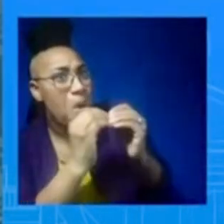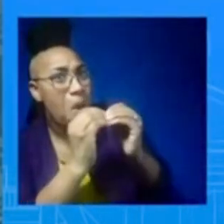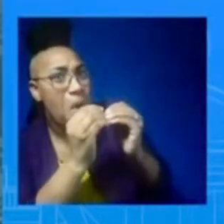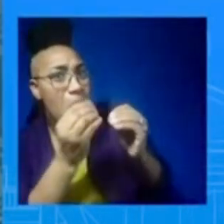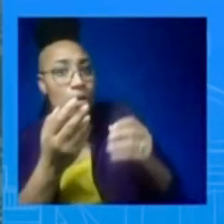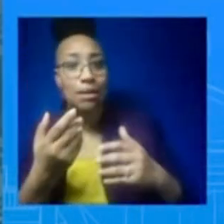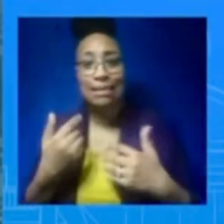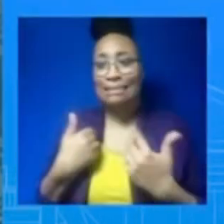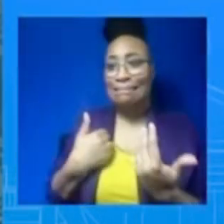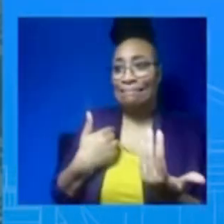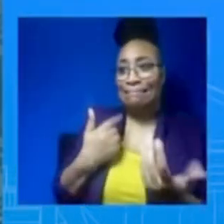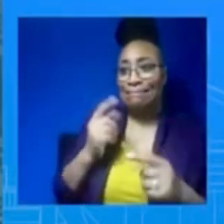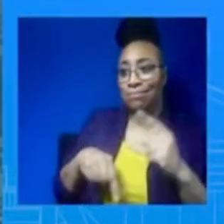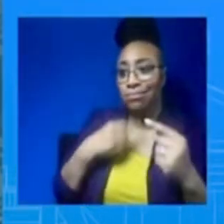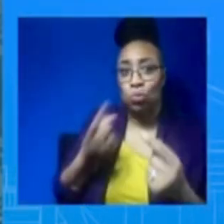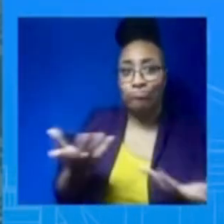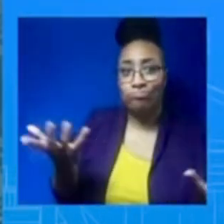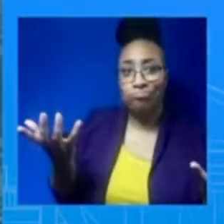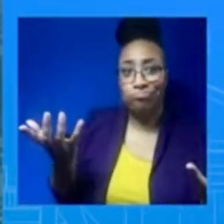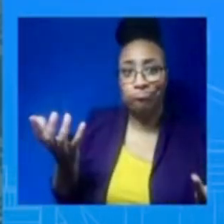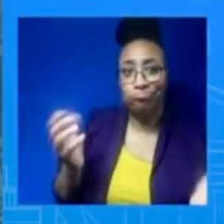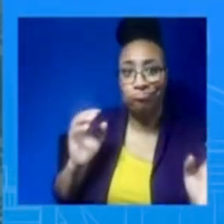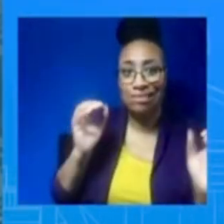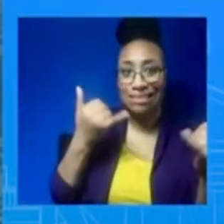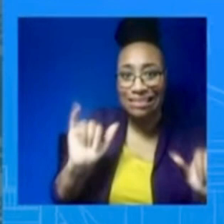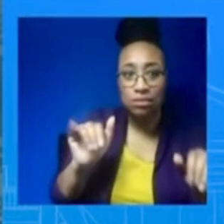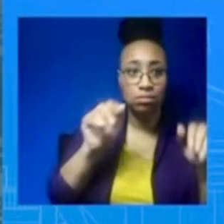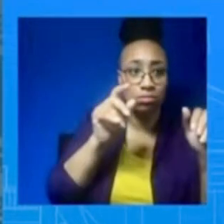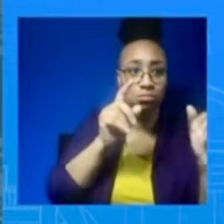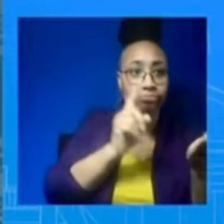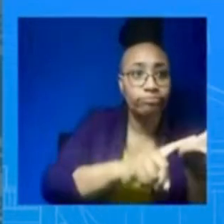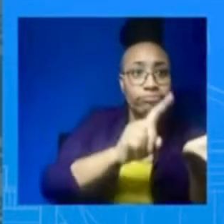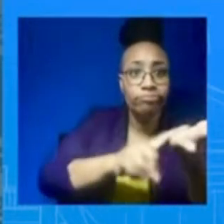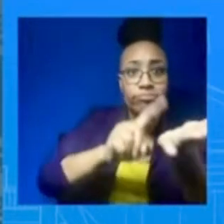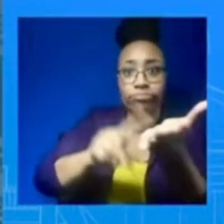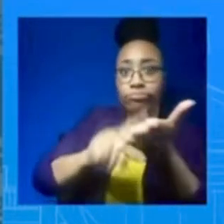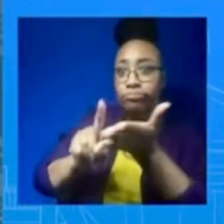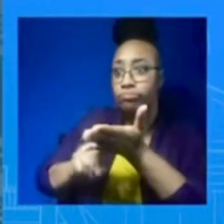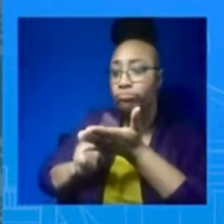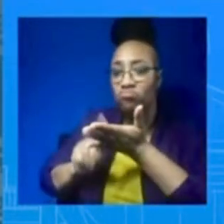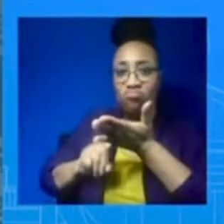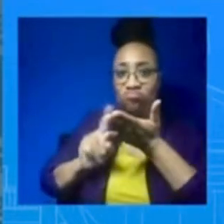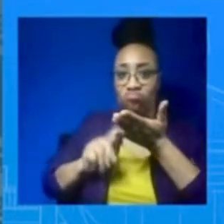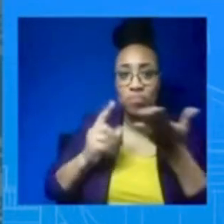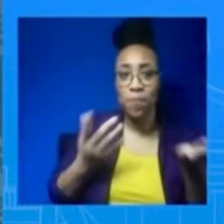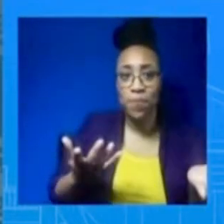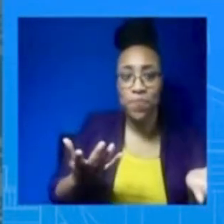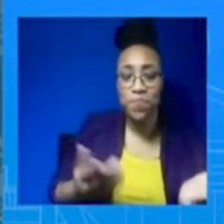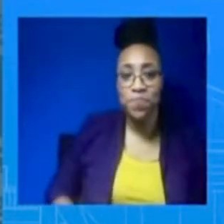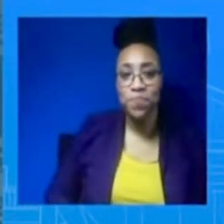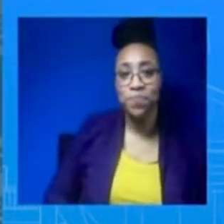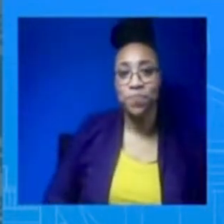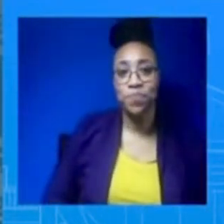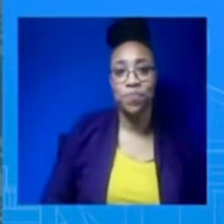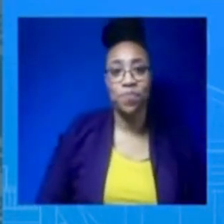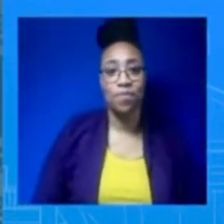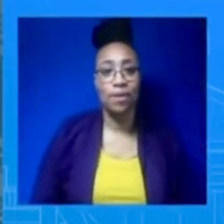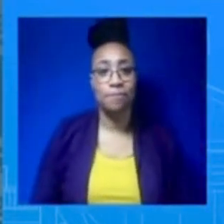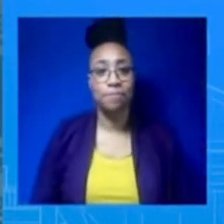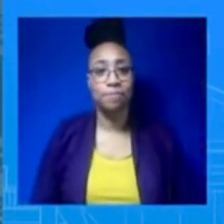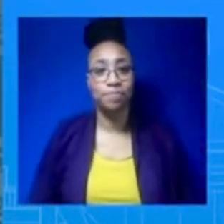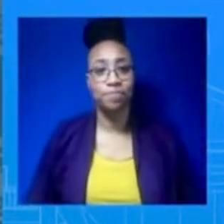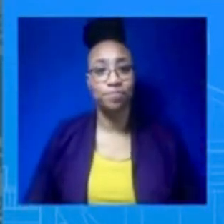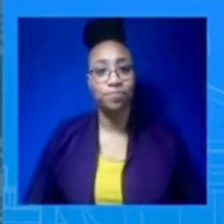Carolina coast. They got almost all, at least that which was recoverable. And it's quite a bit. It's a significant amount,